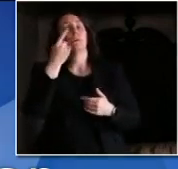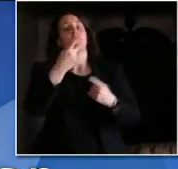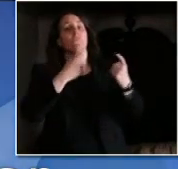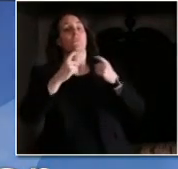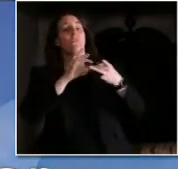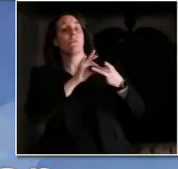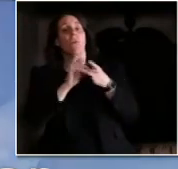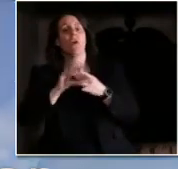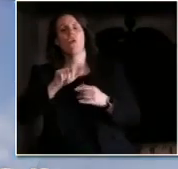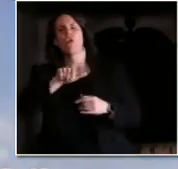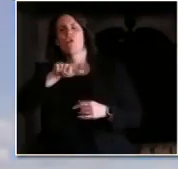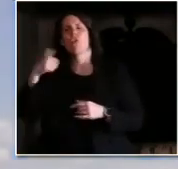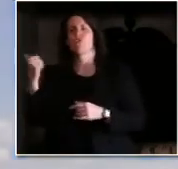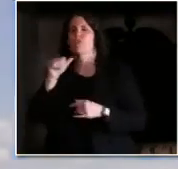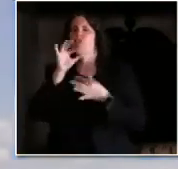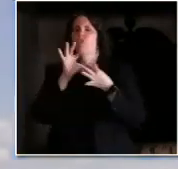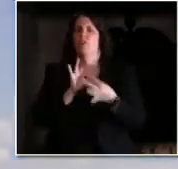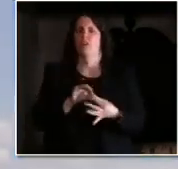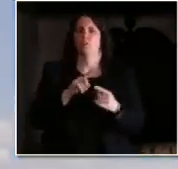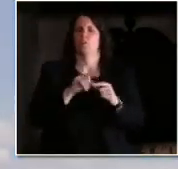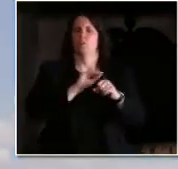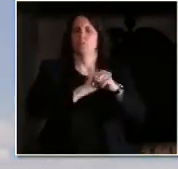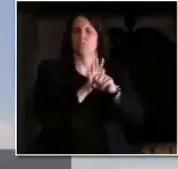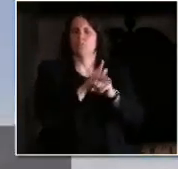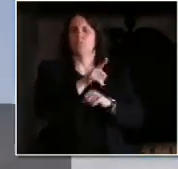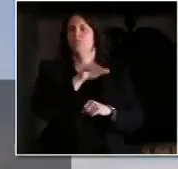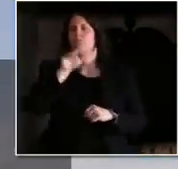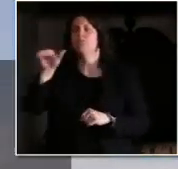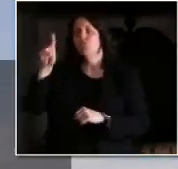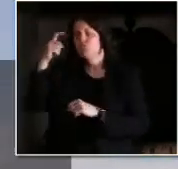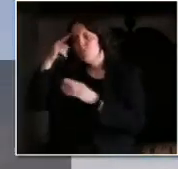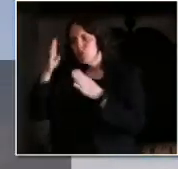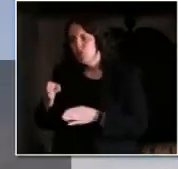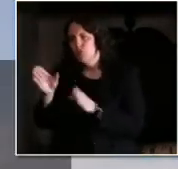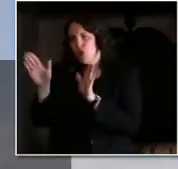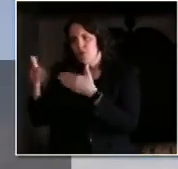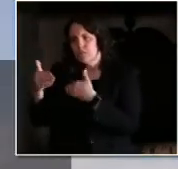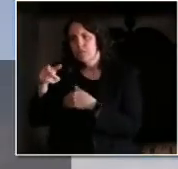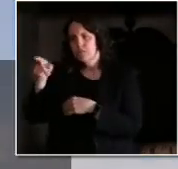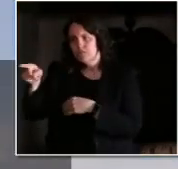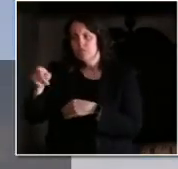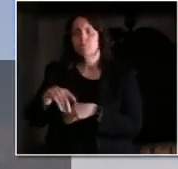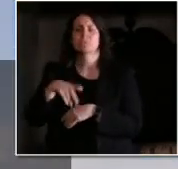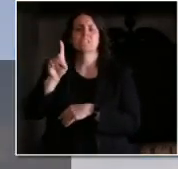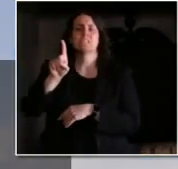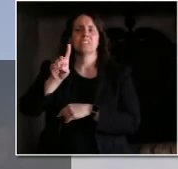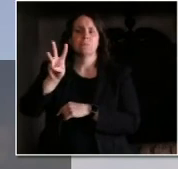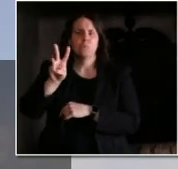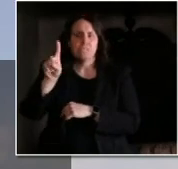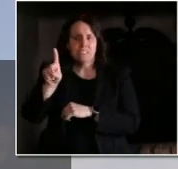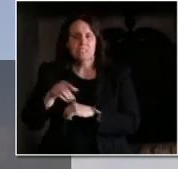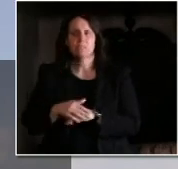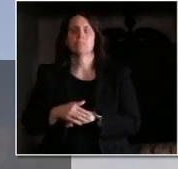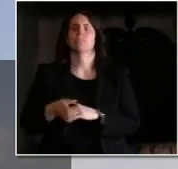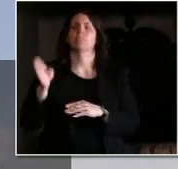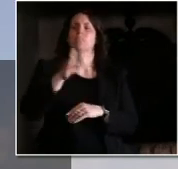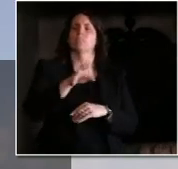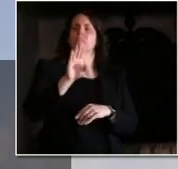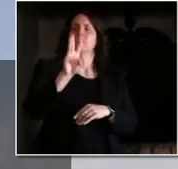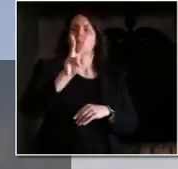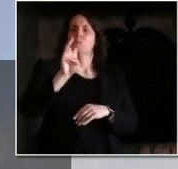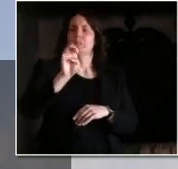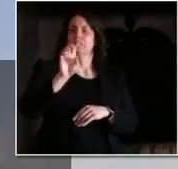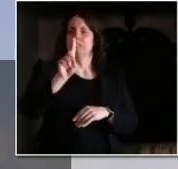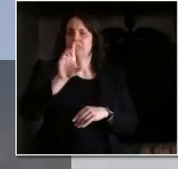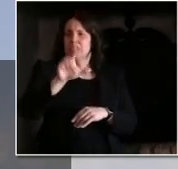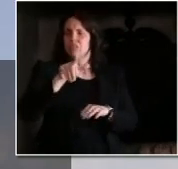of the Governor, Wisconsin Emergency Management, the Department of Workforce Development, and the Wisconsin Economic Development Corporation. Thank you, and have a